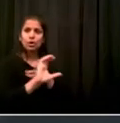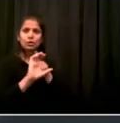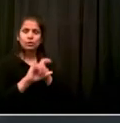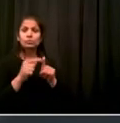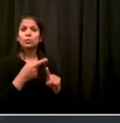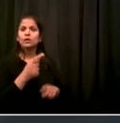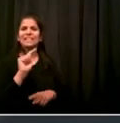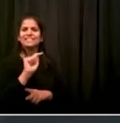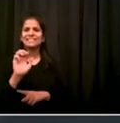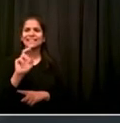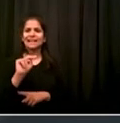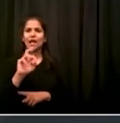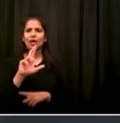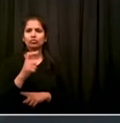our young people.